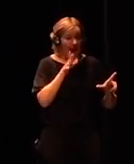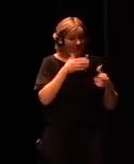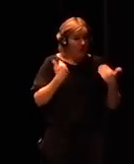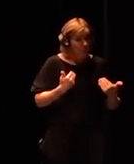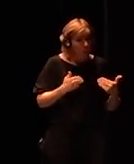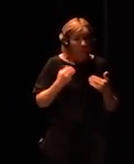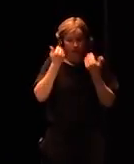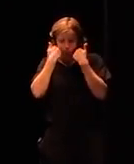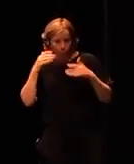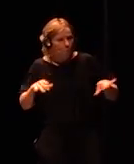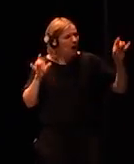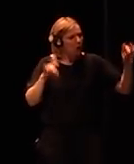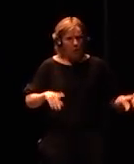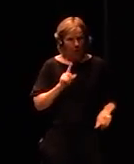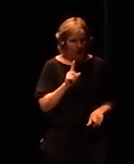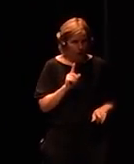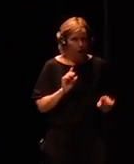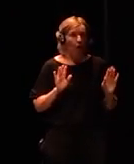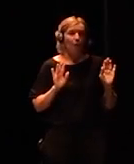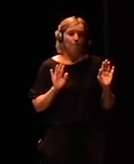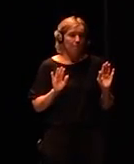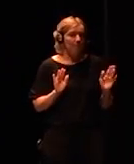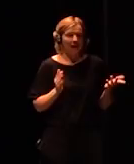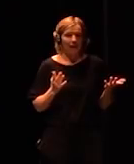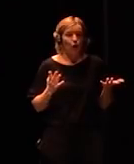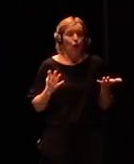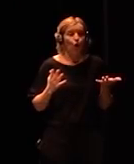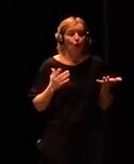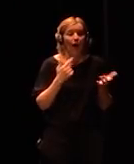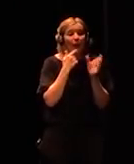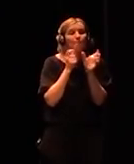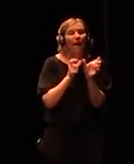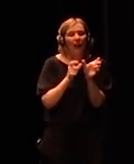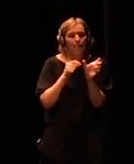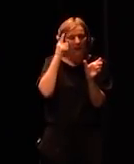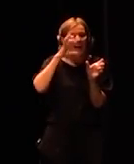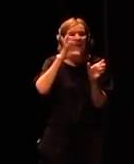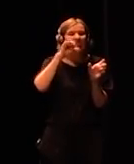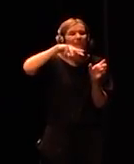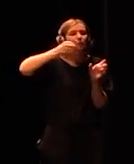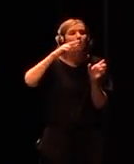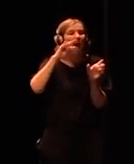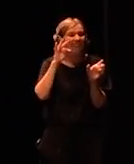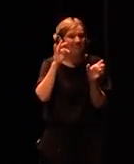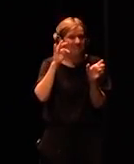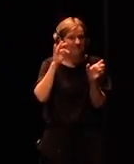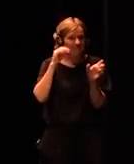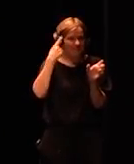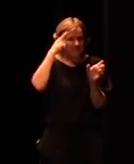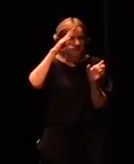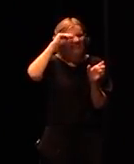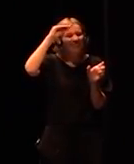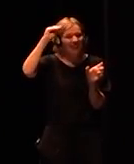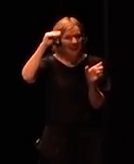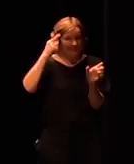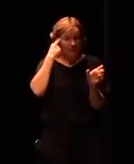is doing today the key word is smart everything so if you're in business you're going to make everything smart using mobile and cloud and then